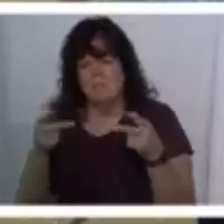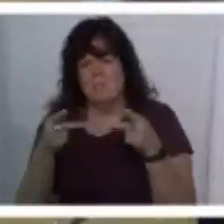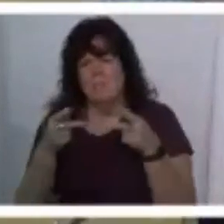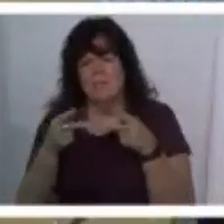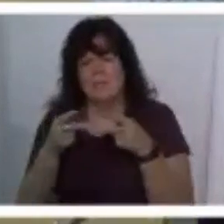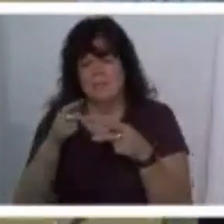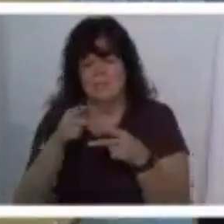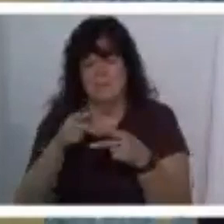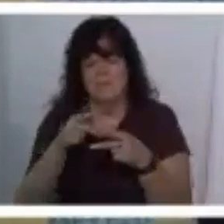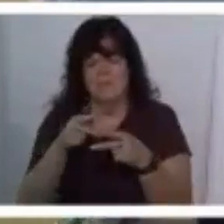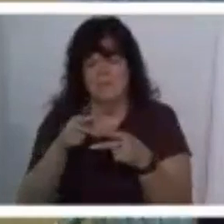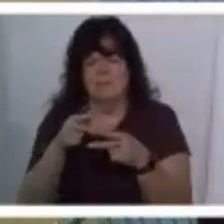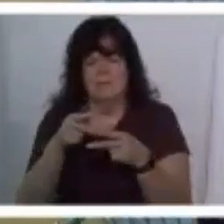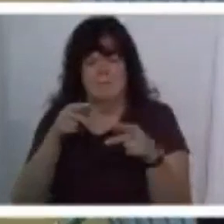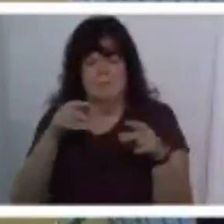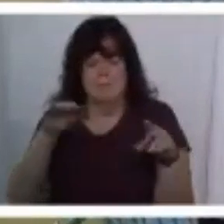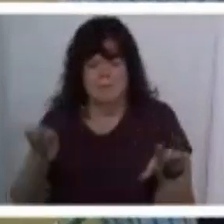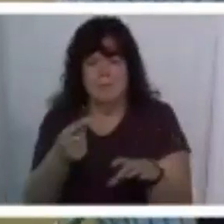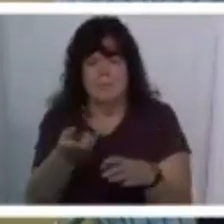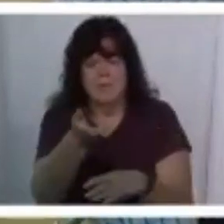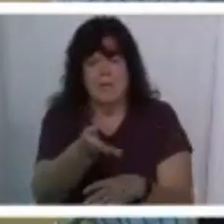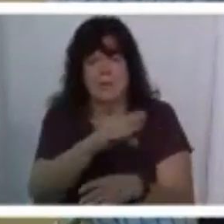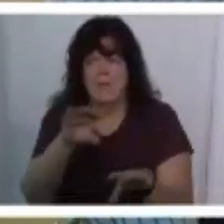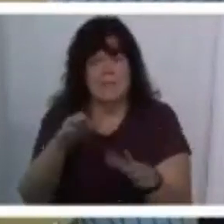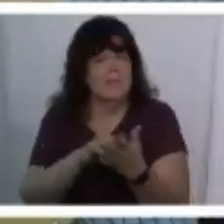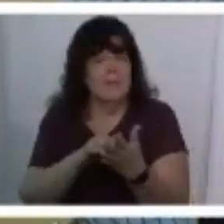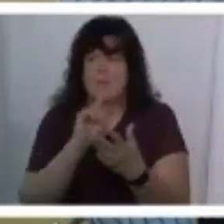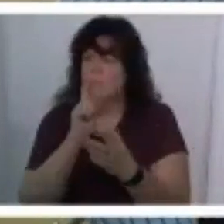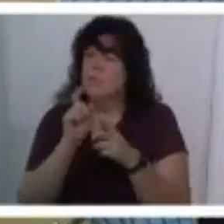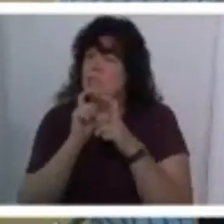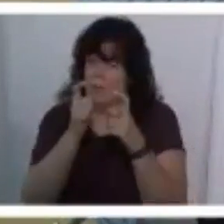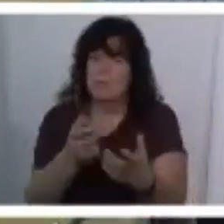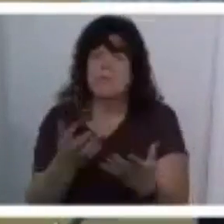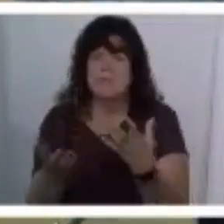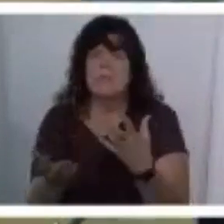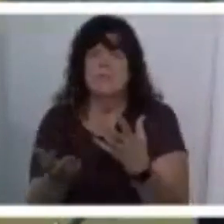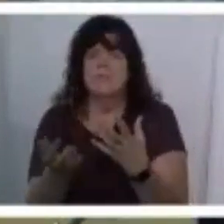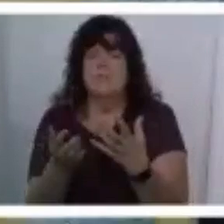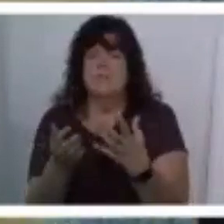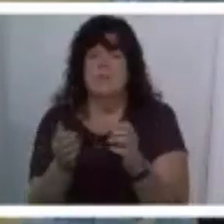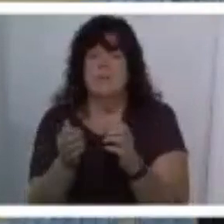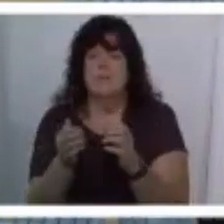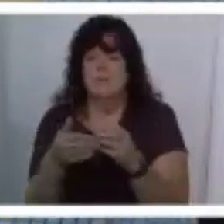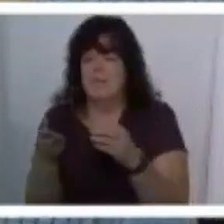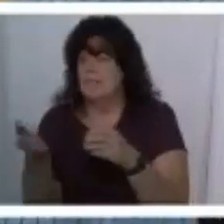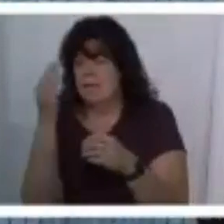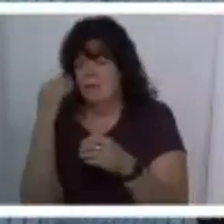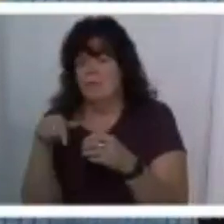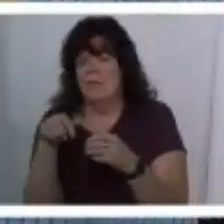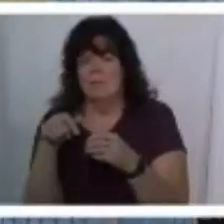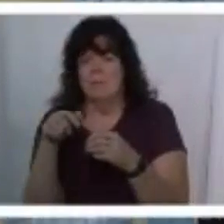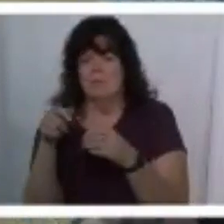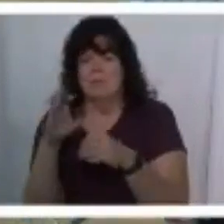um and they played that role and were very generous um you know next thing i knew they're running